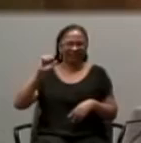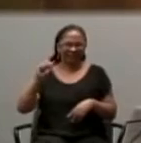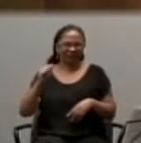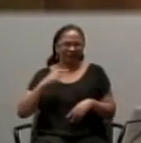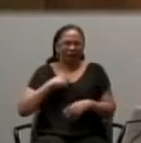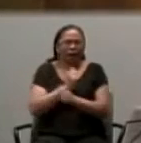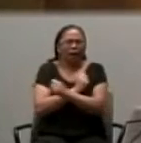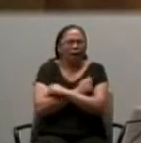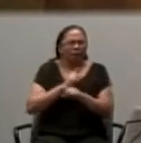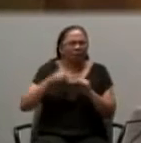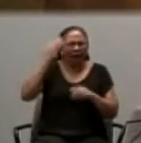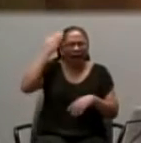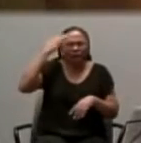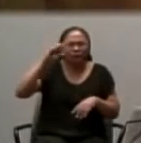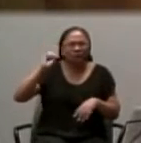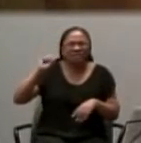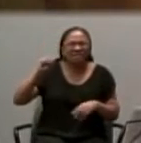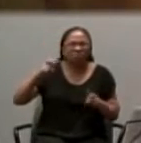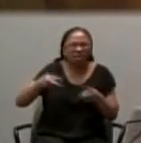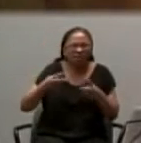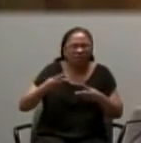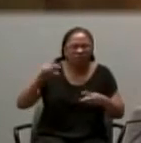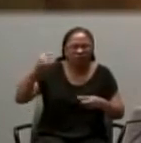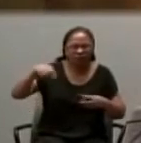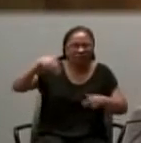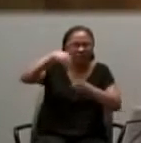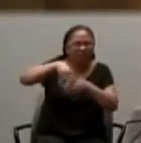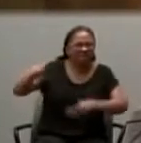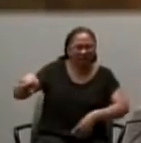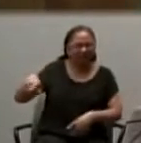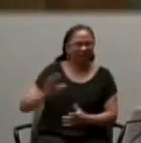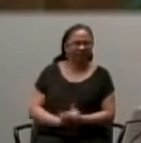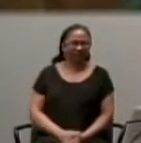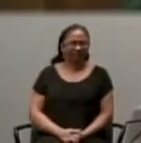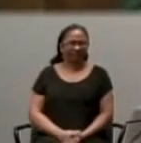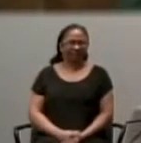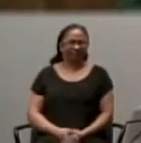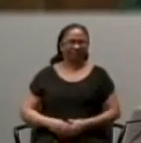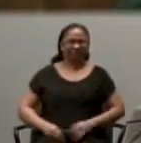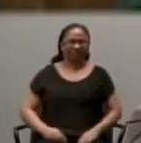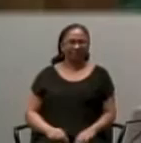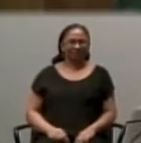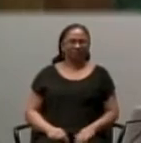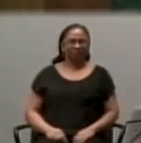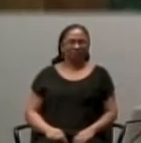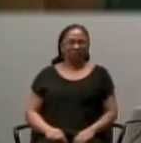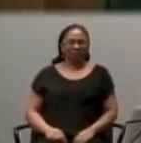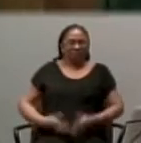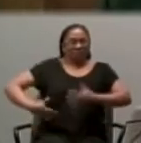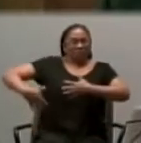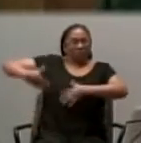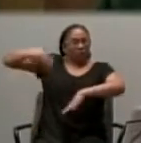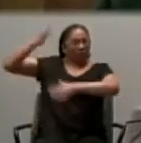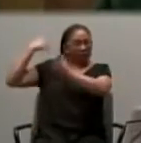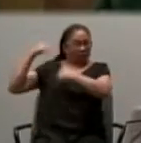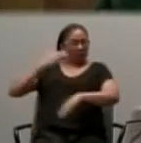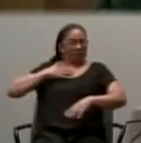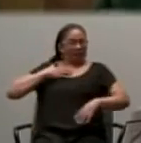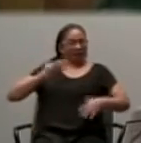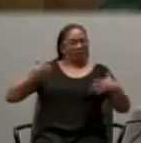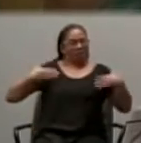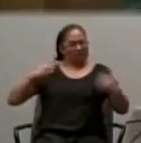So, I thought to myself, okay. So, this spinach that I rebelled against in my youth,